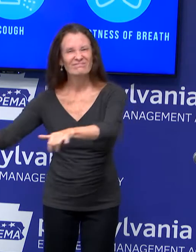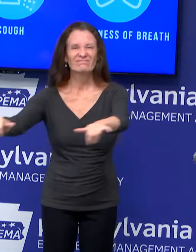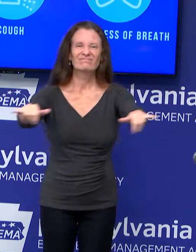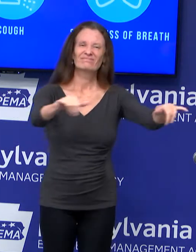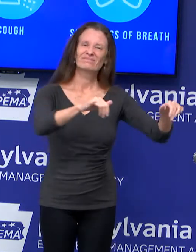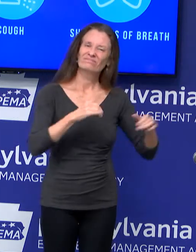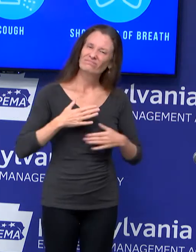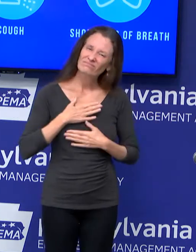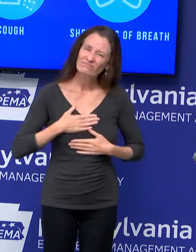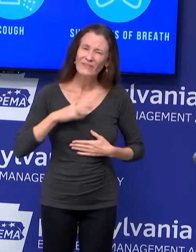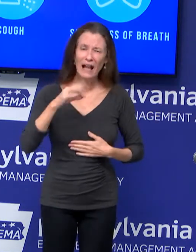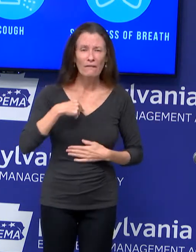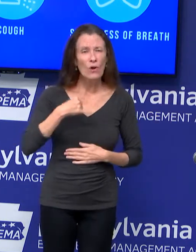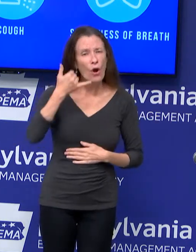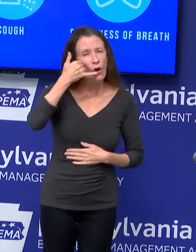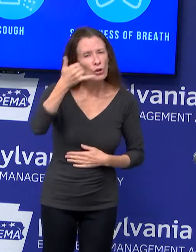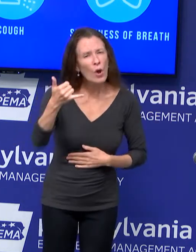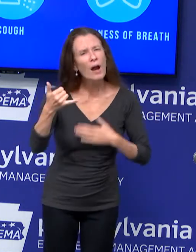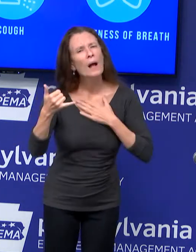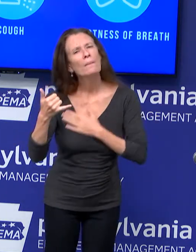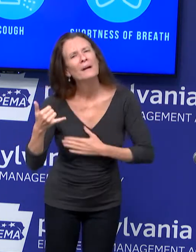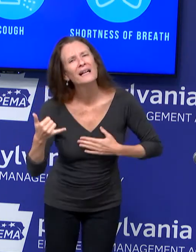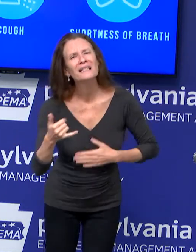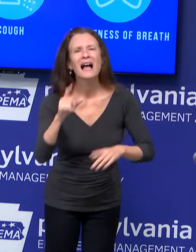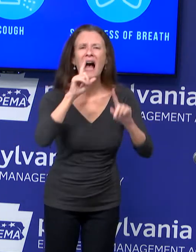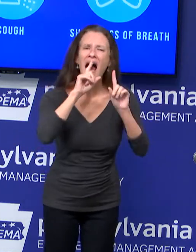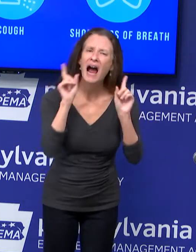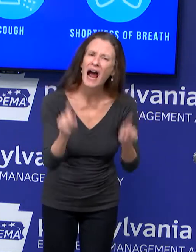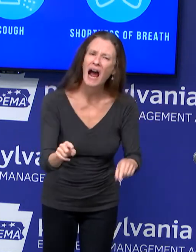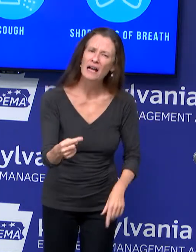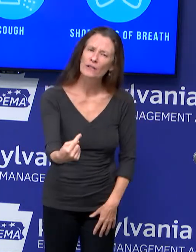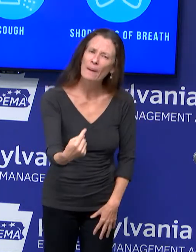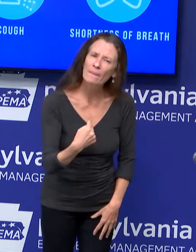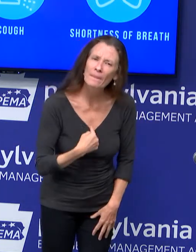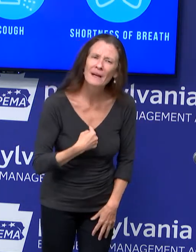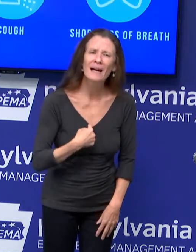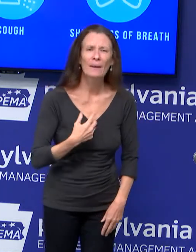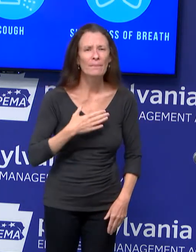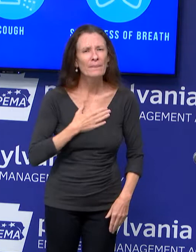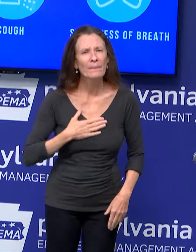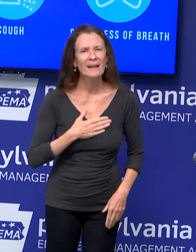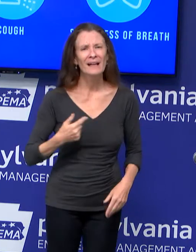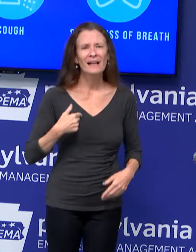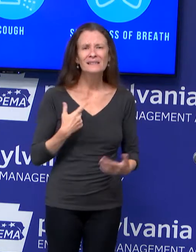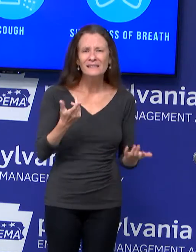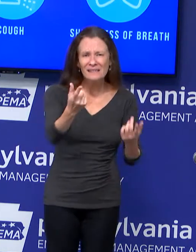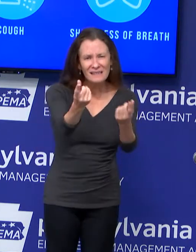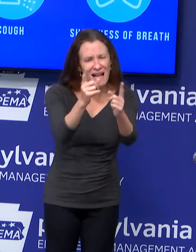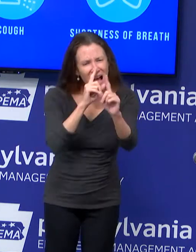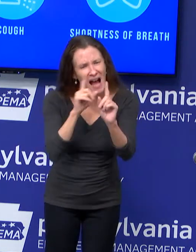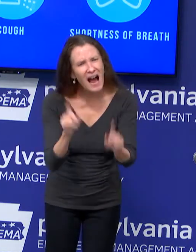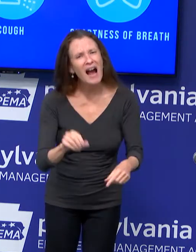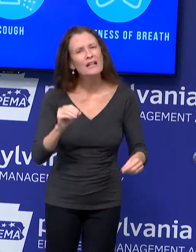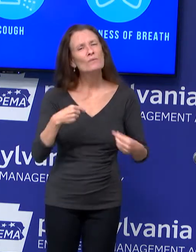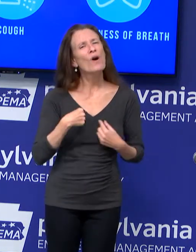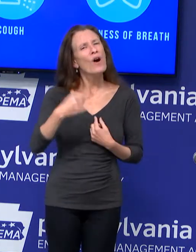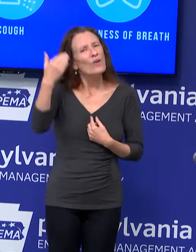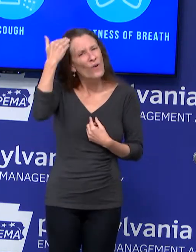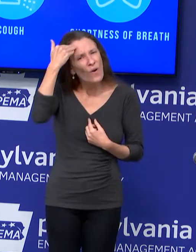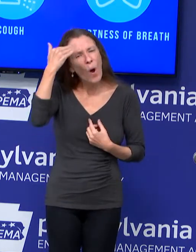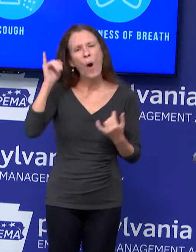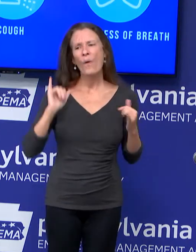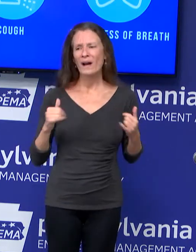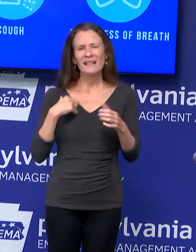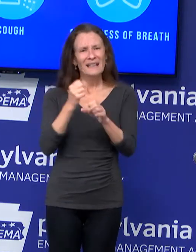If you test positive, when a case investigator reaches out to you, answer the call, literally answer the phone call